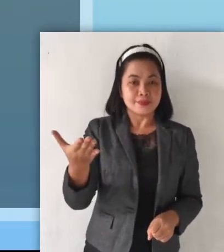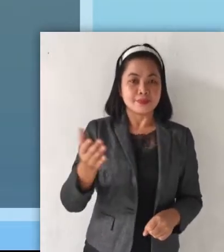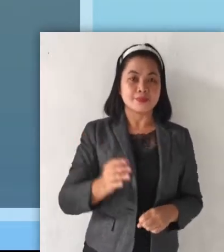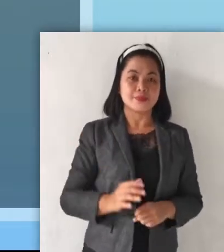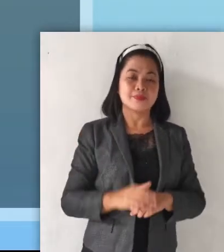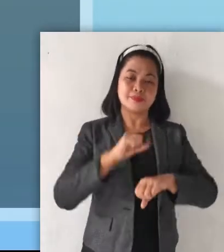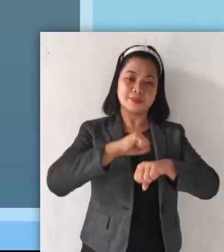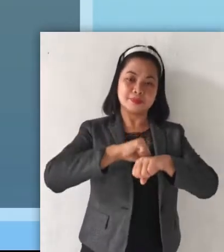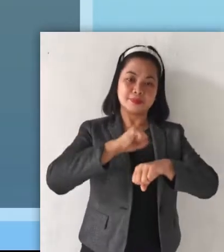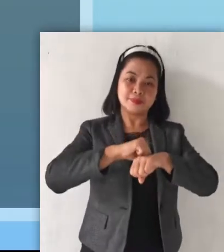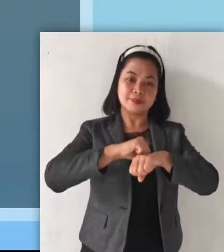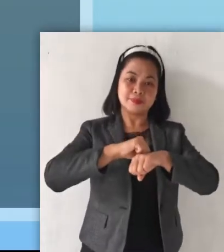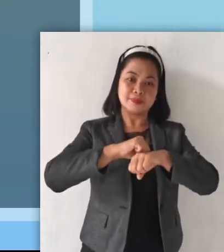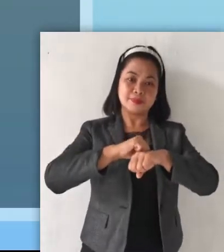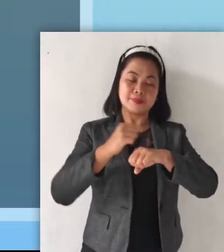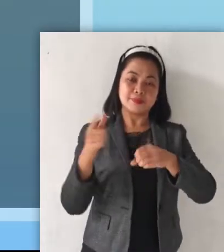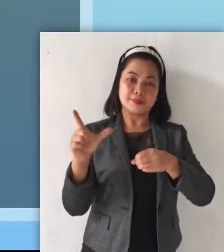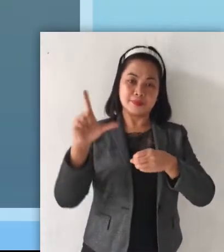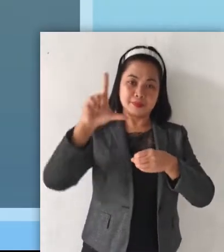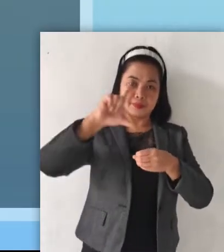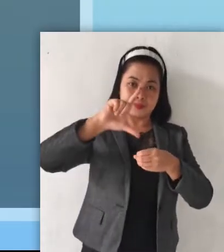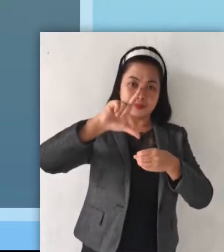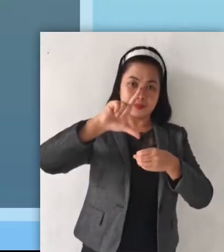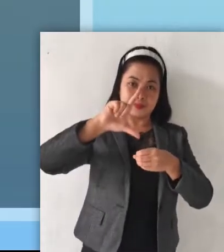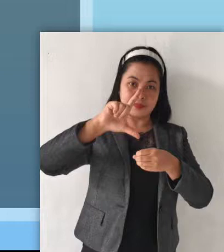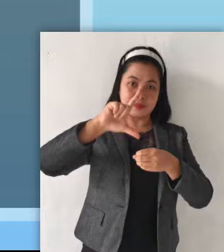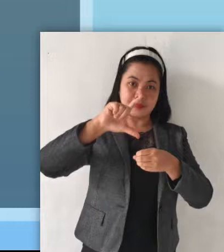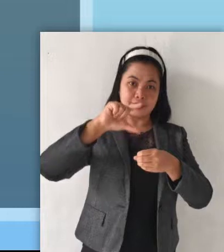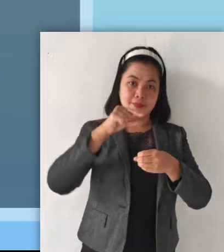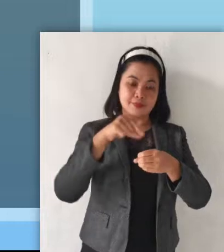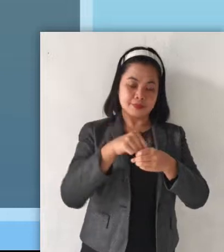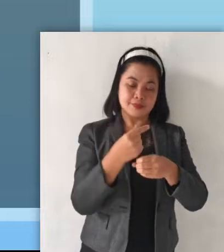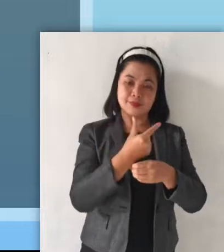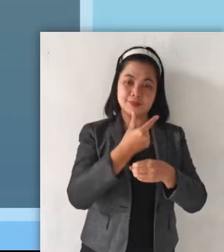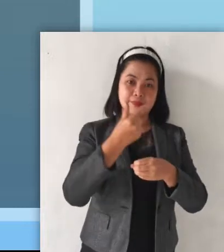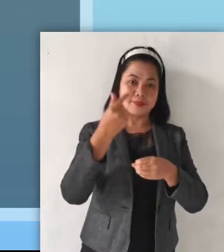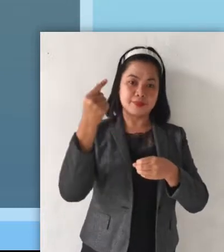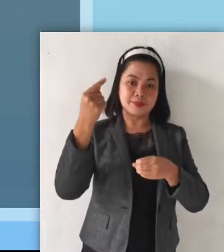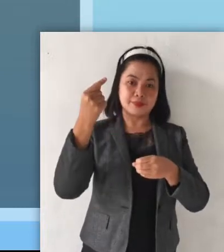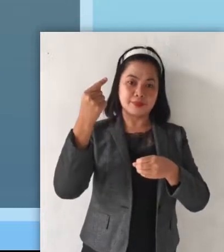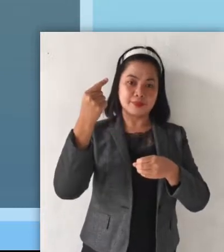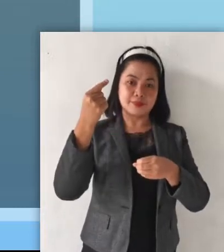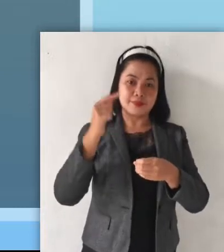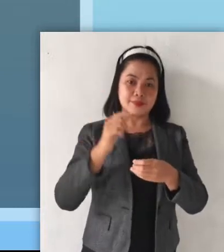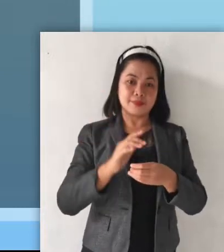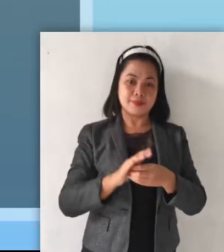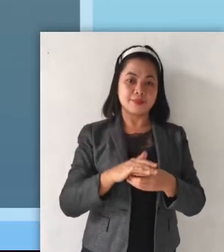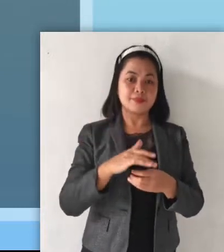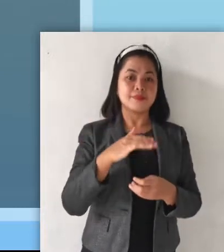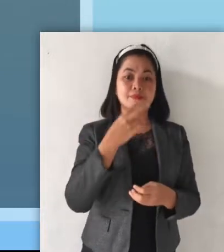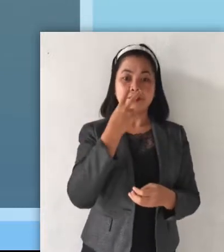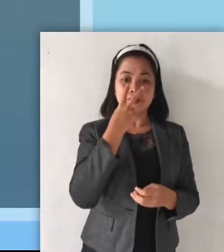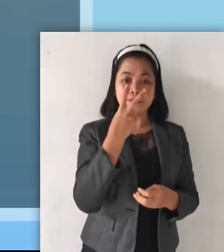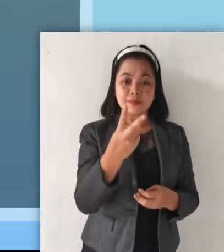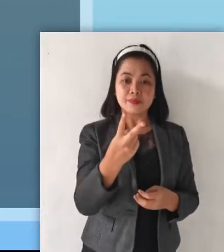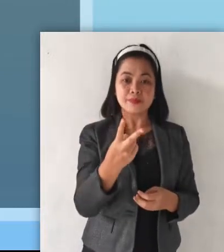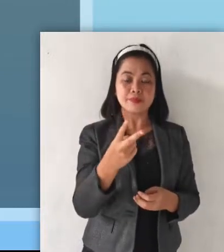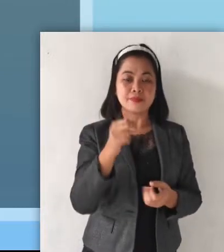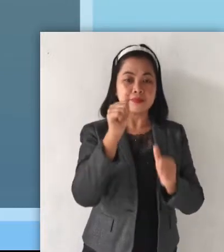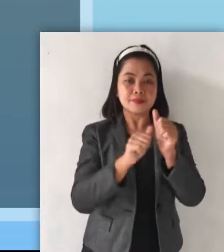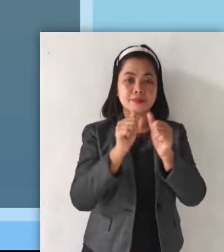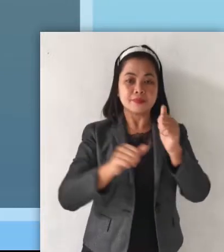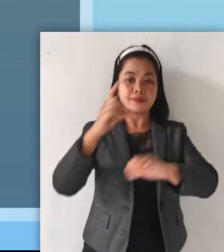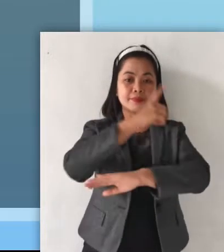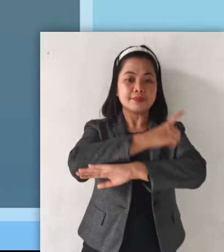Solid, liquid, gas. We see them every day.